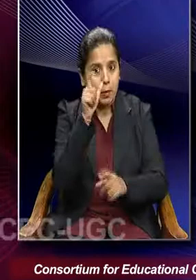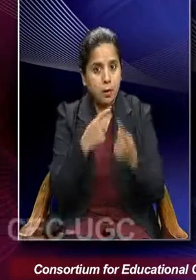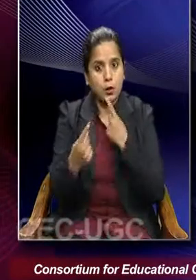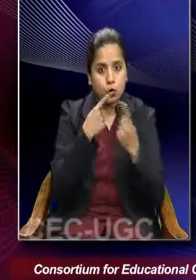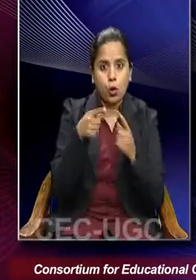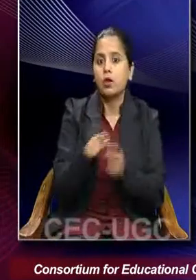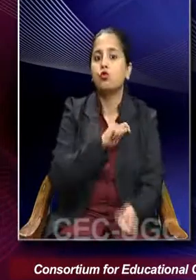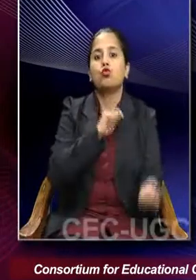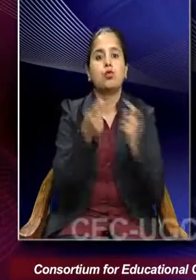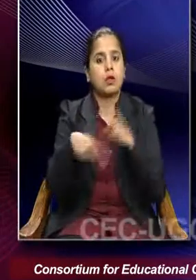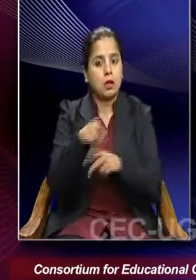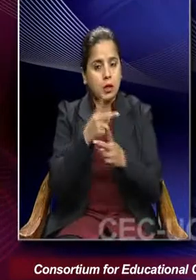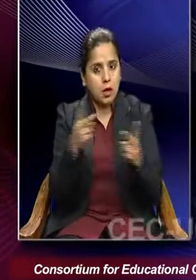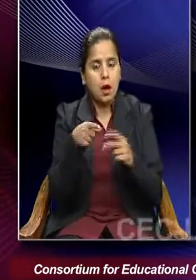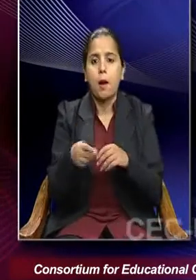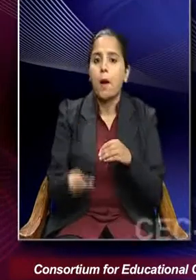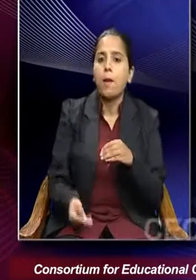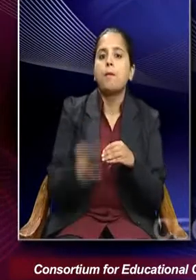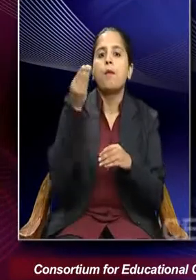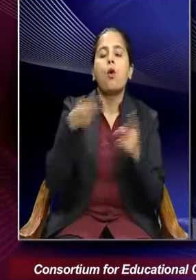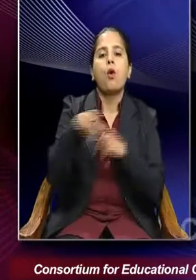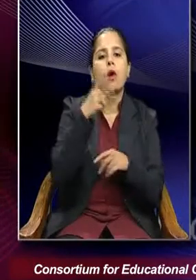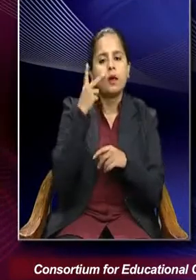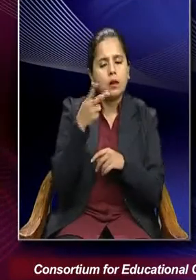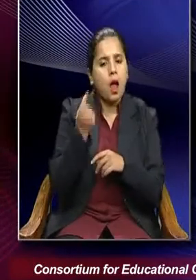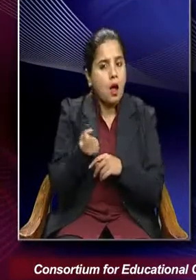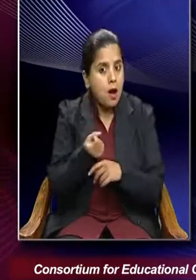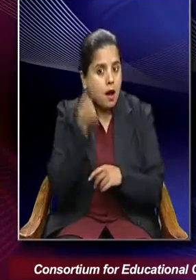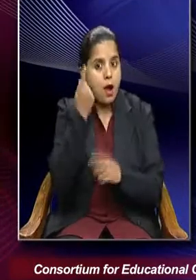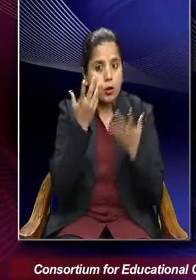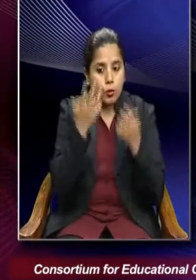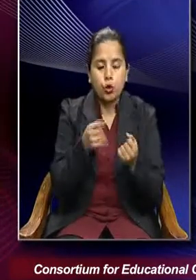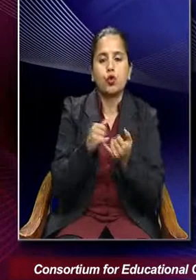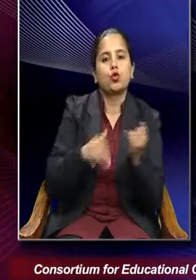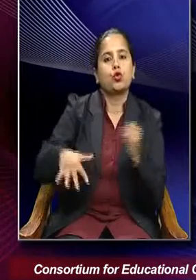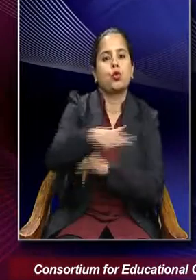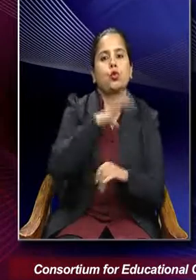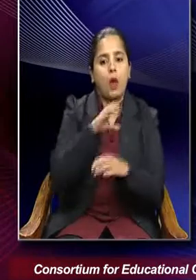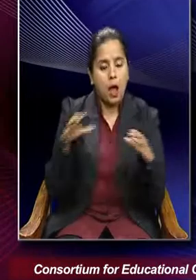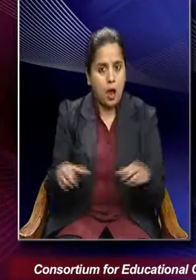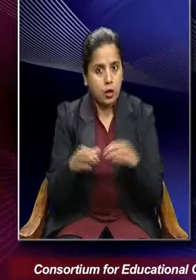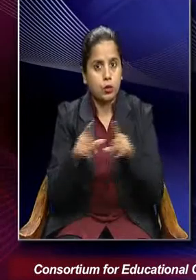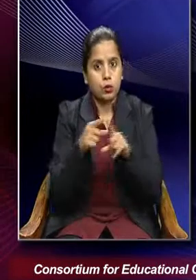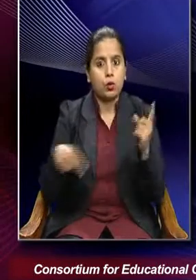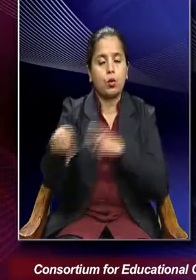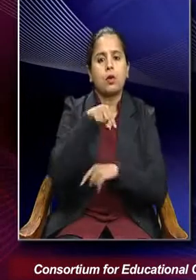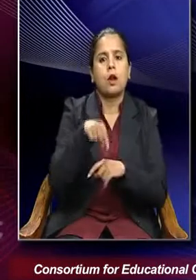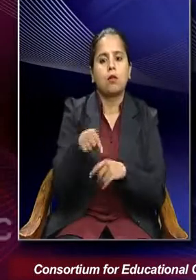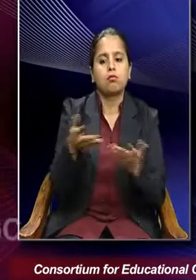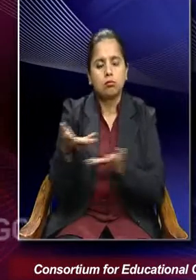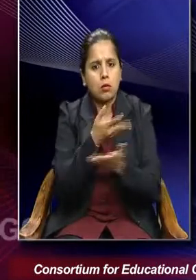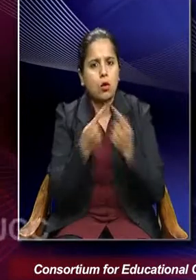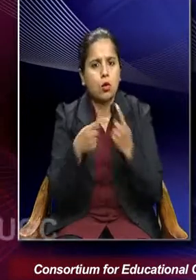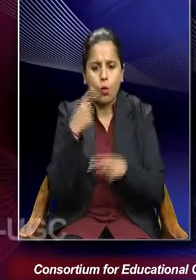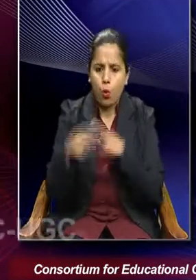So it has to be more in terms of understanding social action as it is interacted in